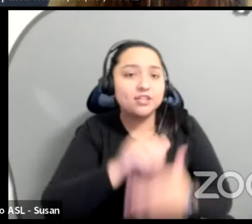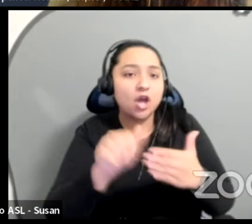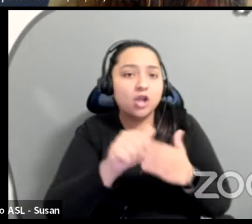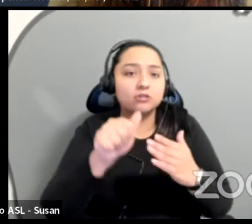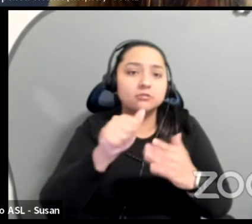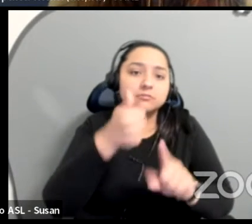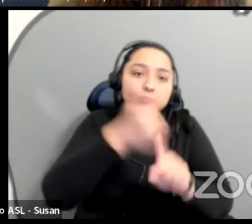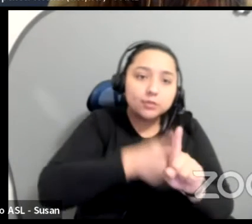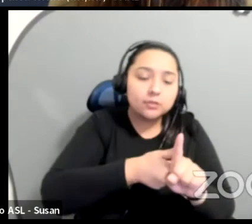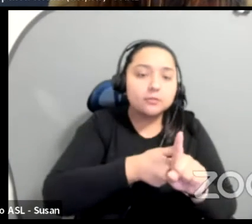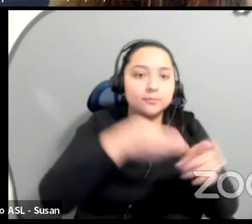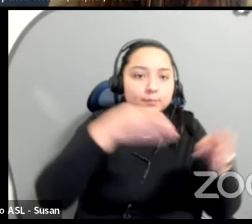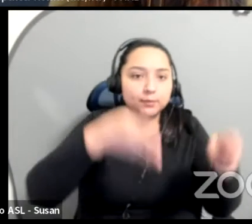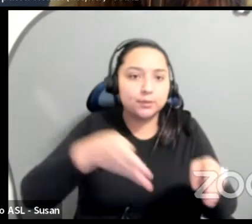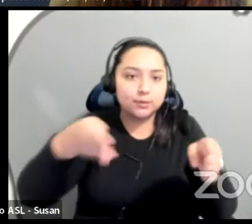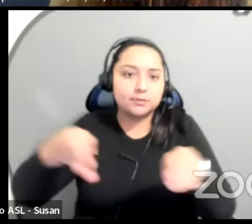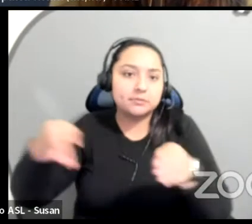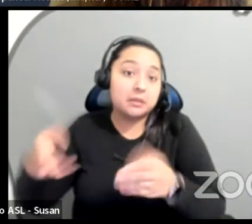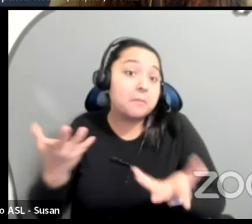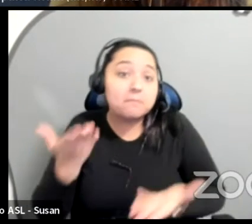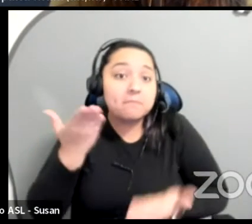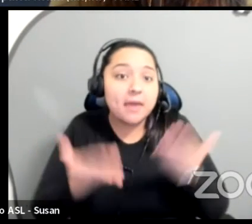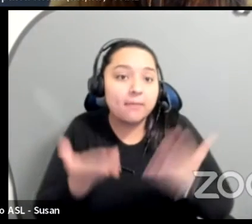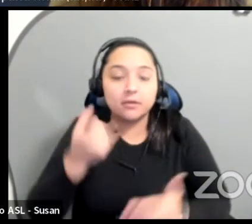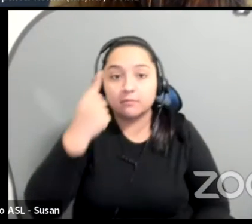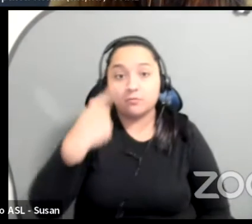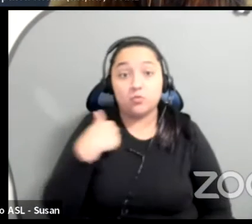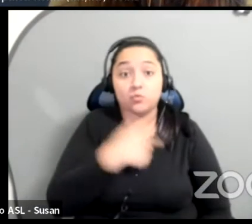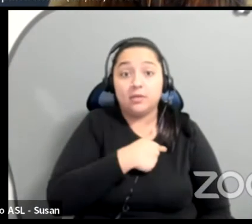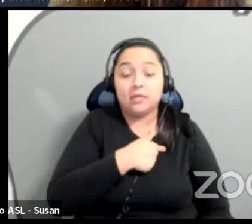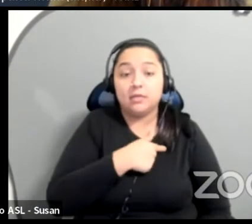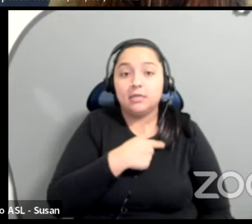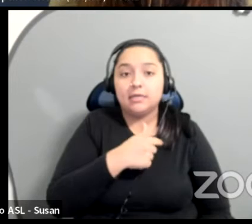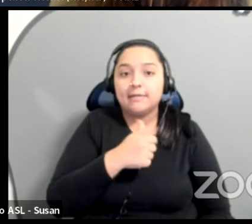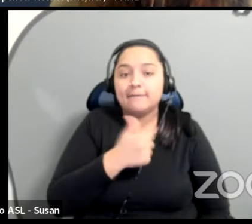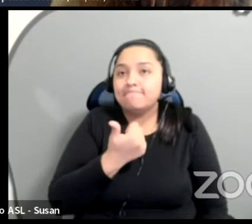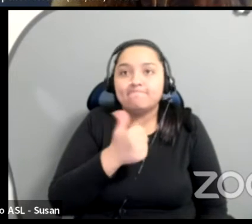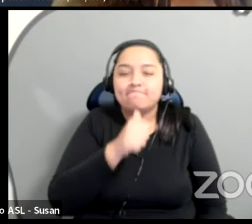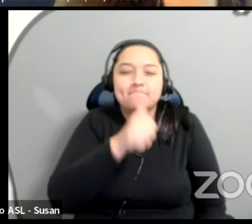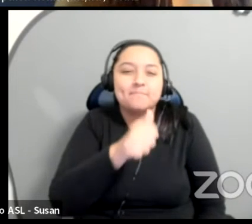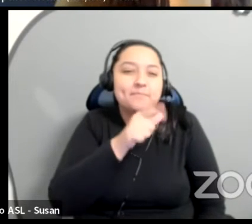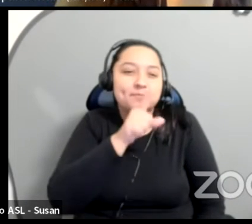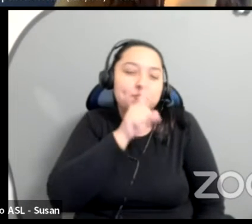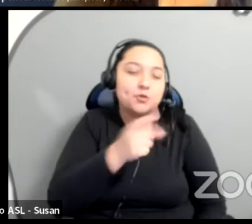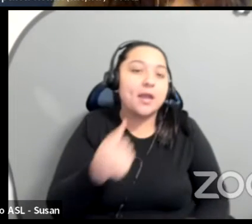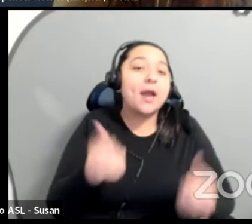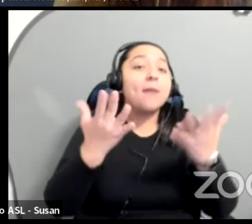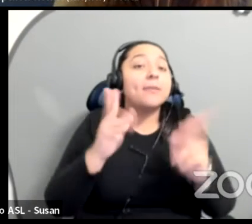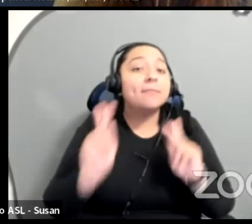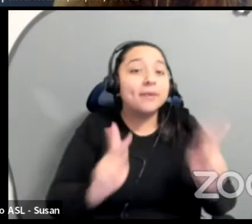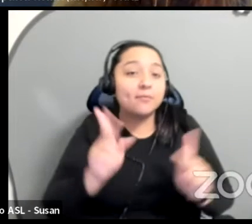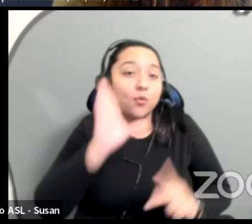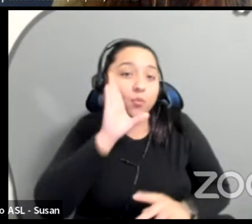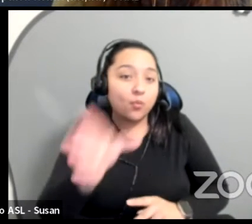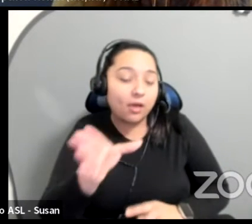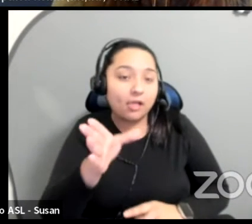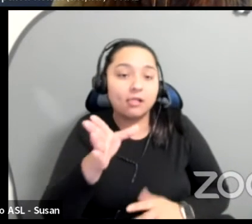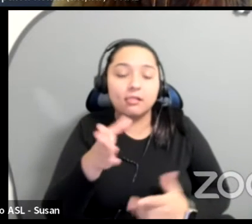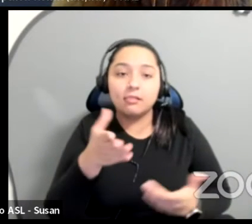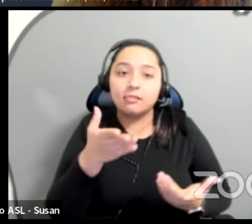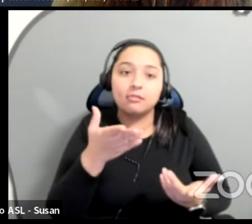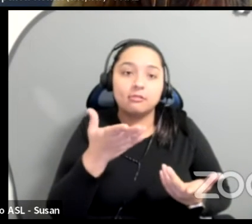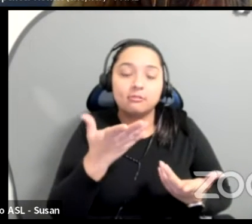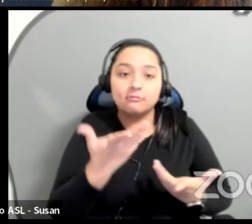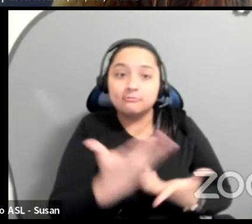us and mothers, cause we actually didn't know how many people were going to take us up on it with a fund. And so what we did is we send an